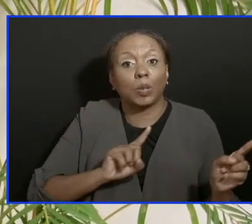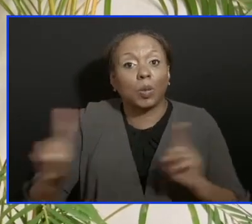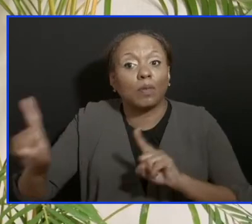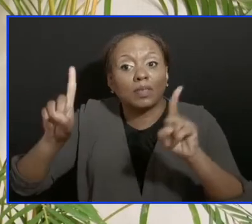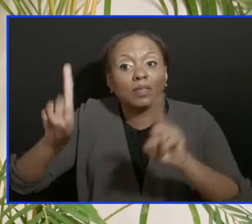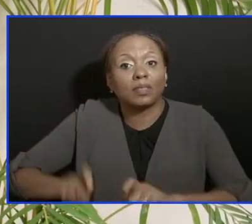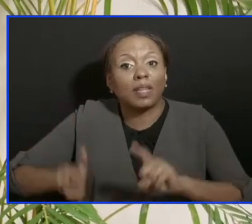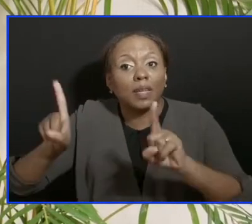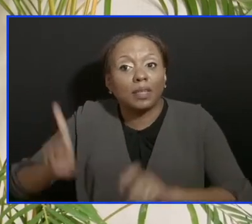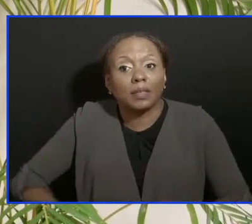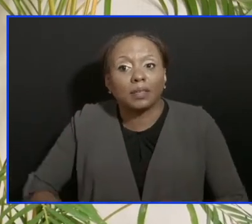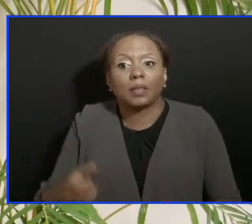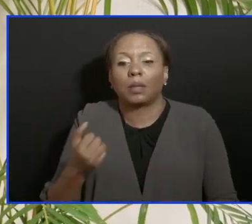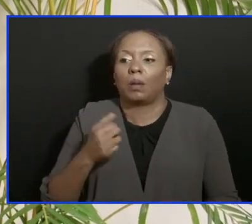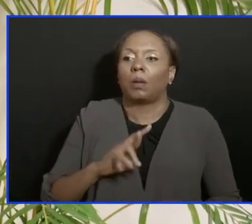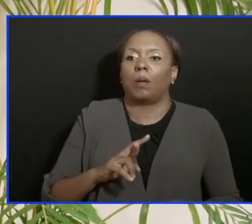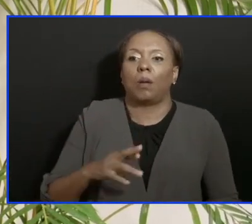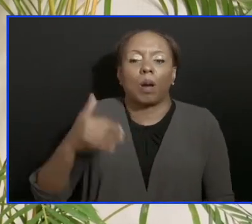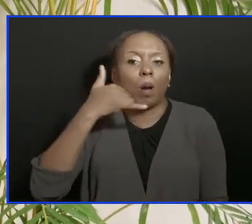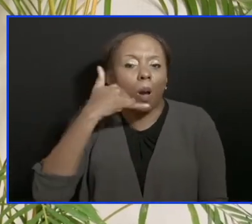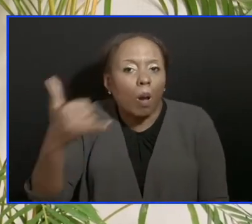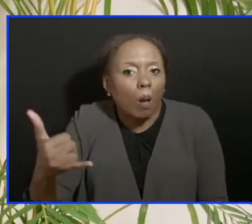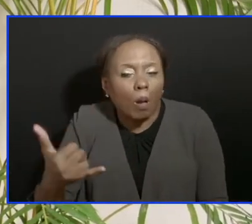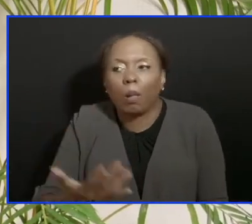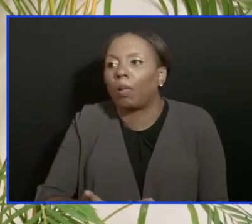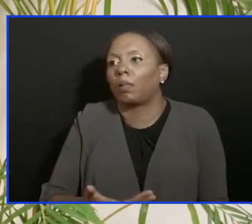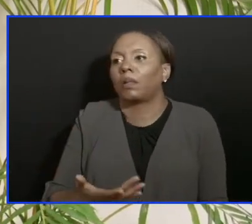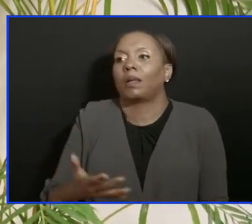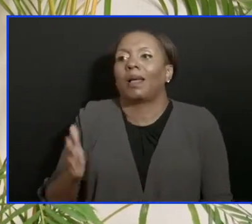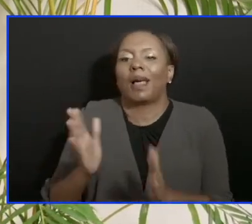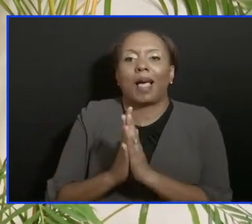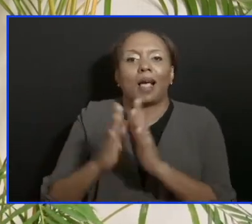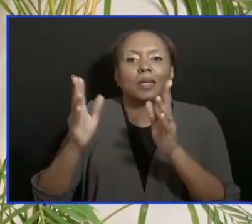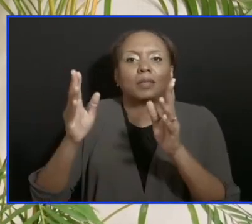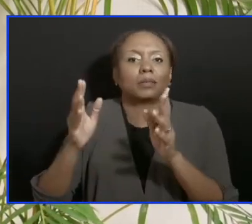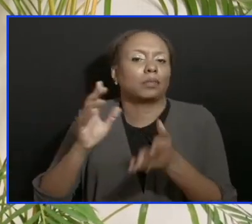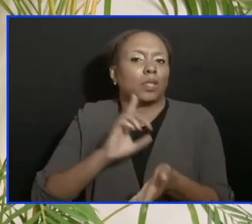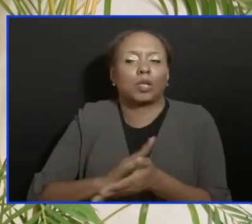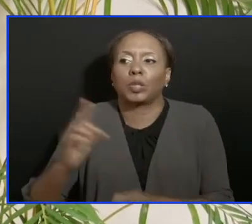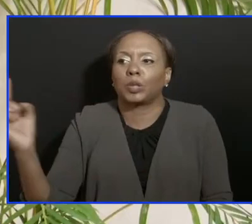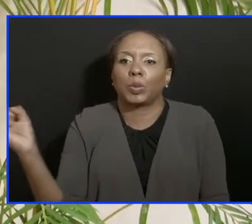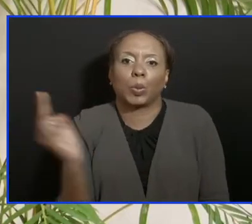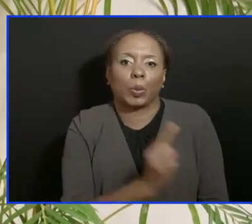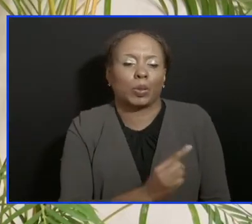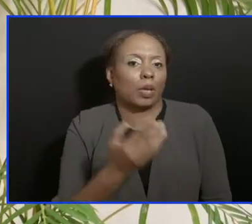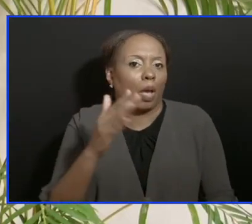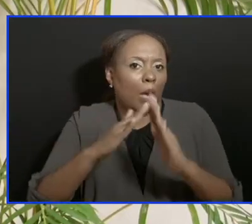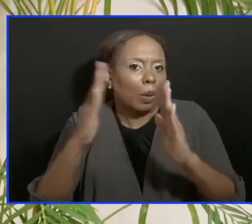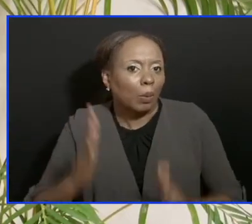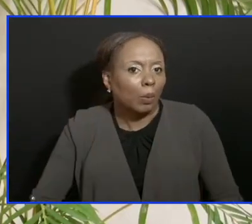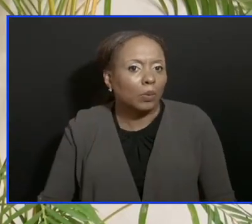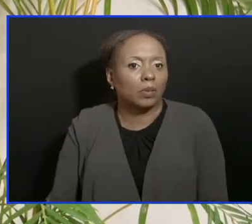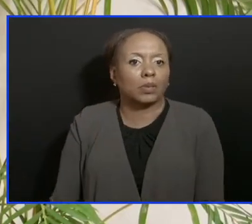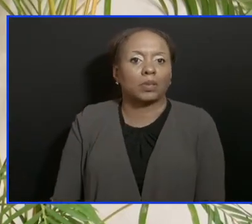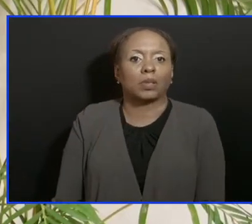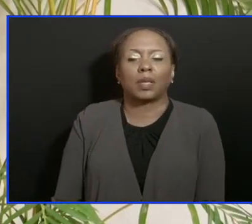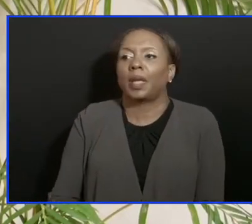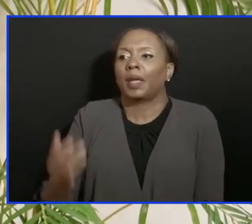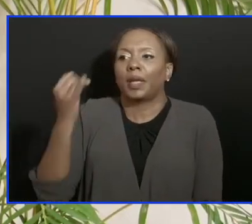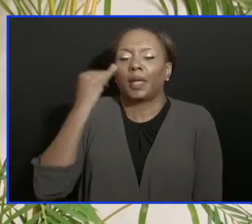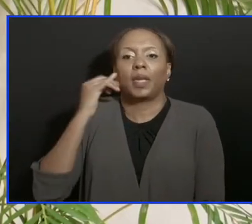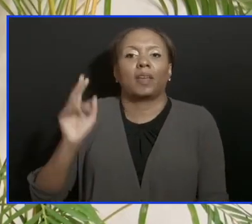home and make a call, but don't go out and interact with people. If we could get everyone who is in home